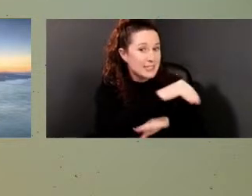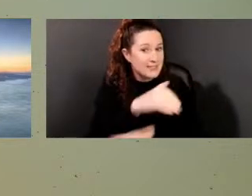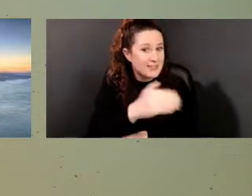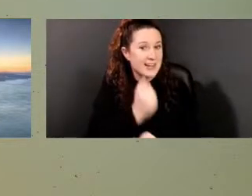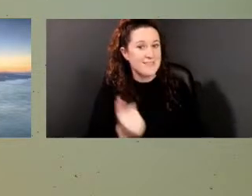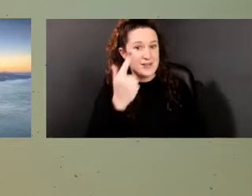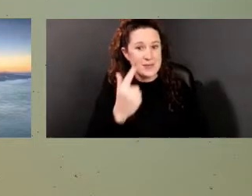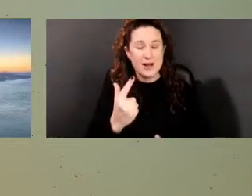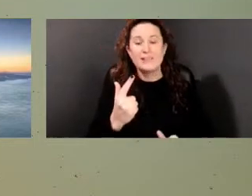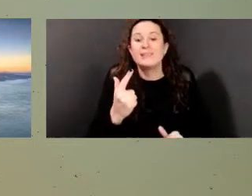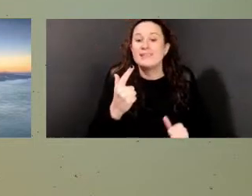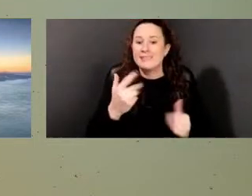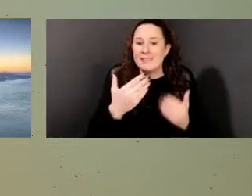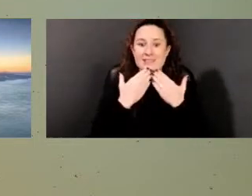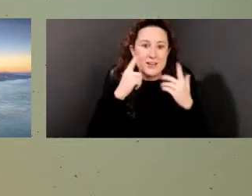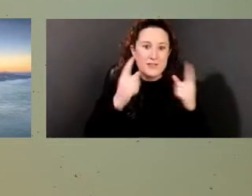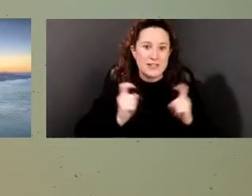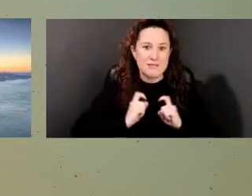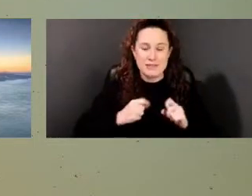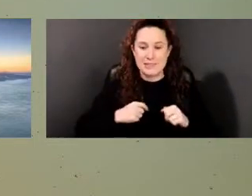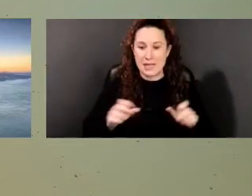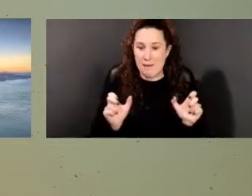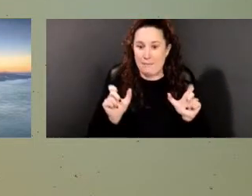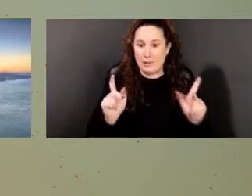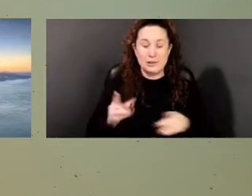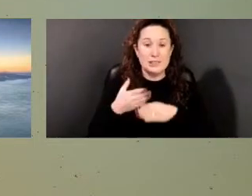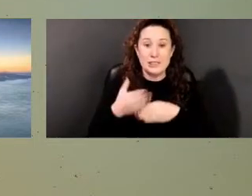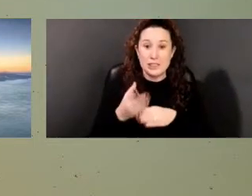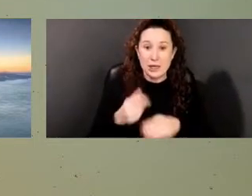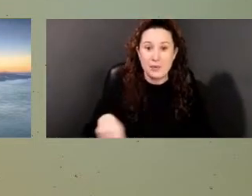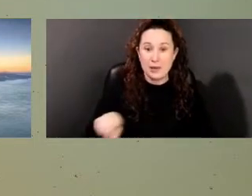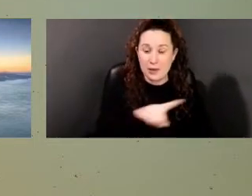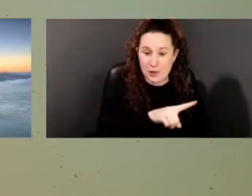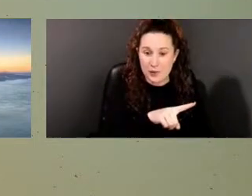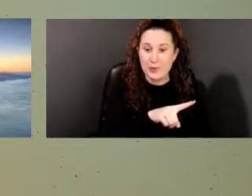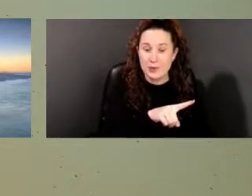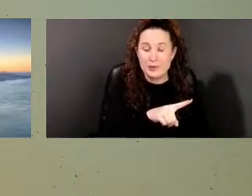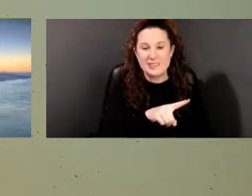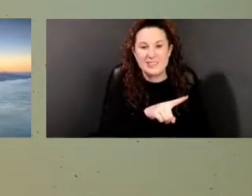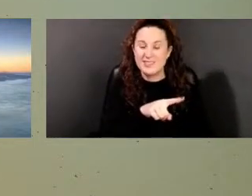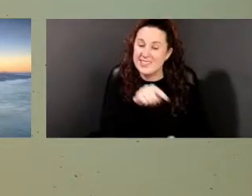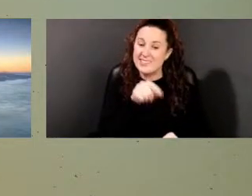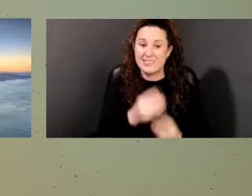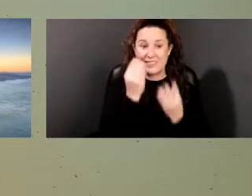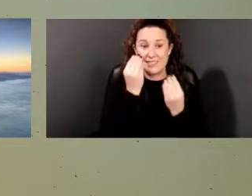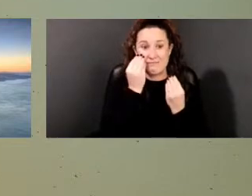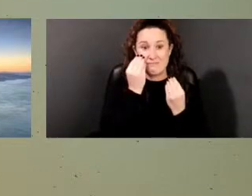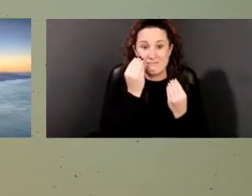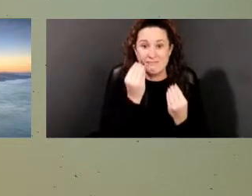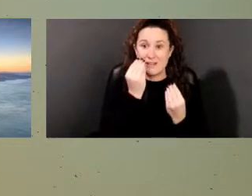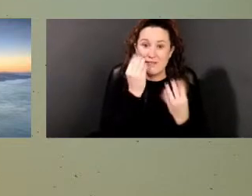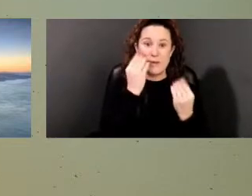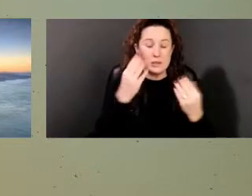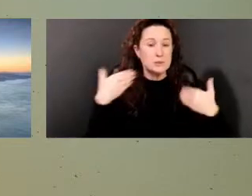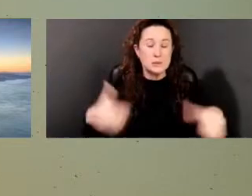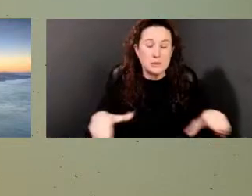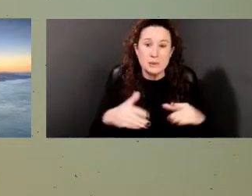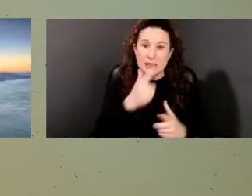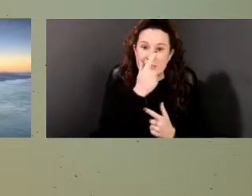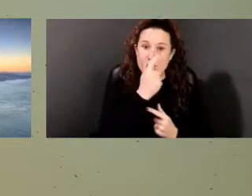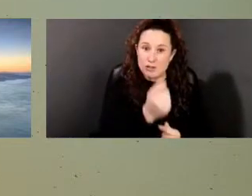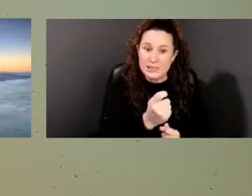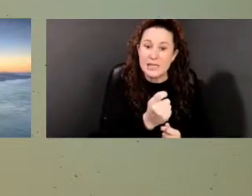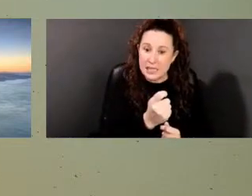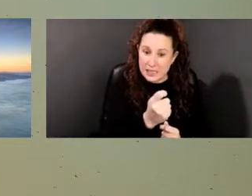giving us this opportunity to share with you some very interesting information about what I am